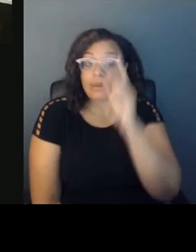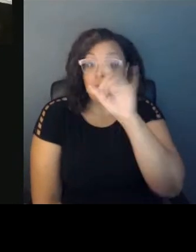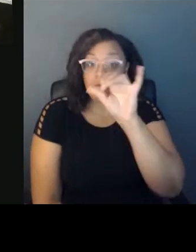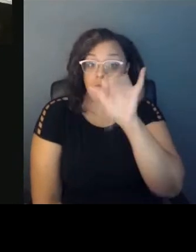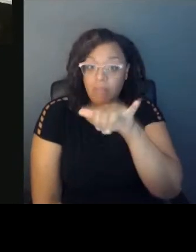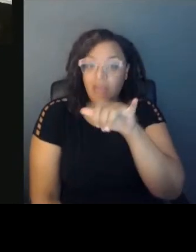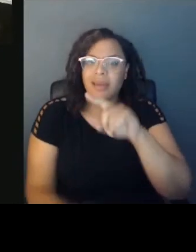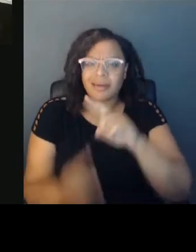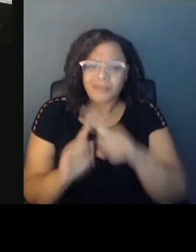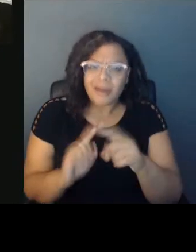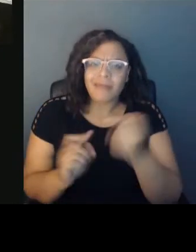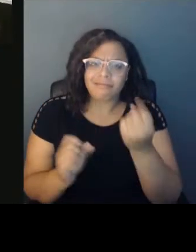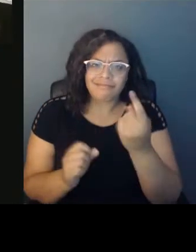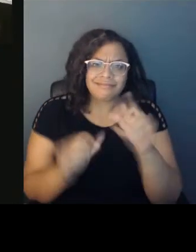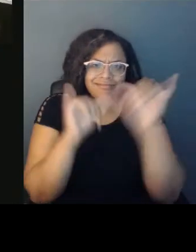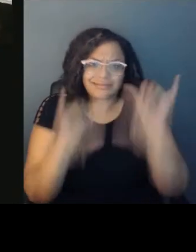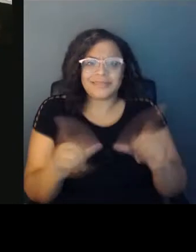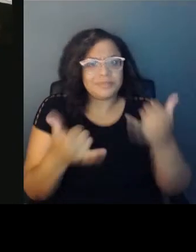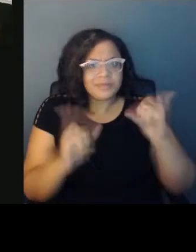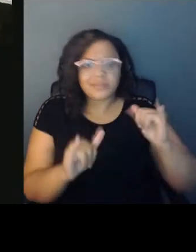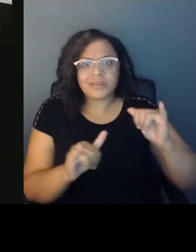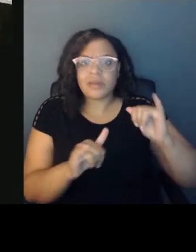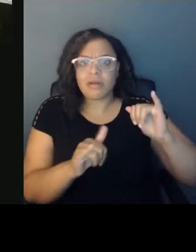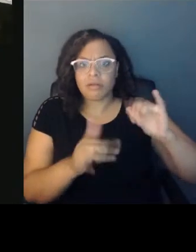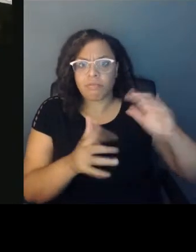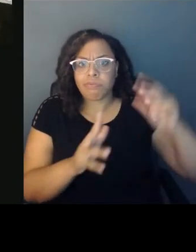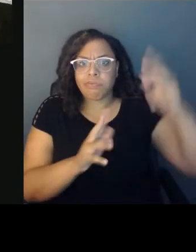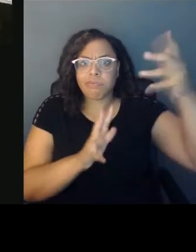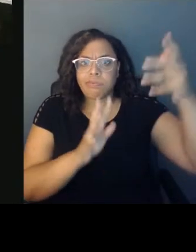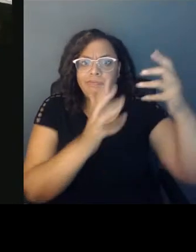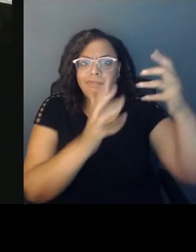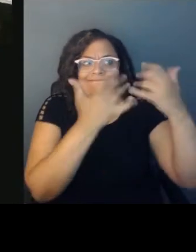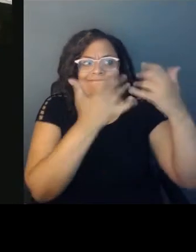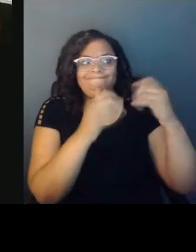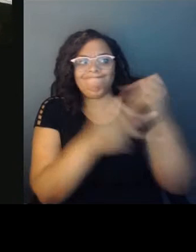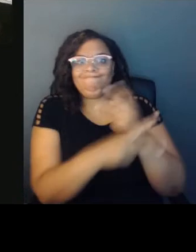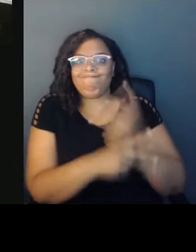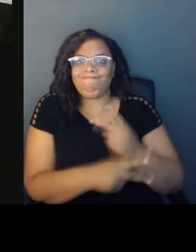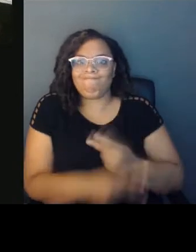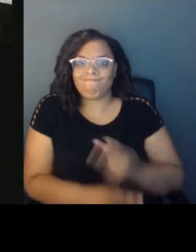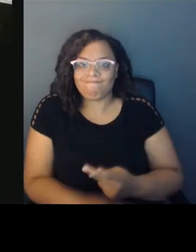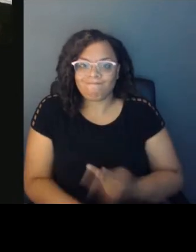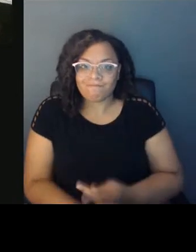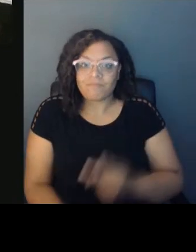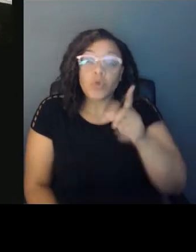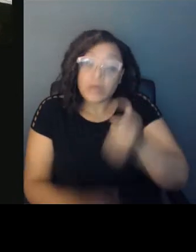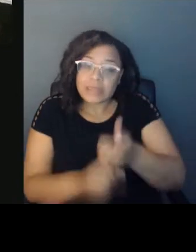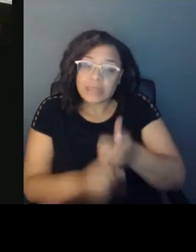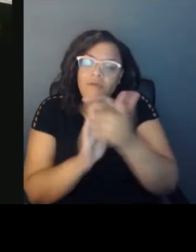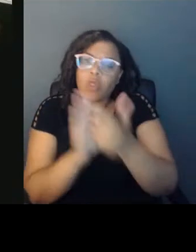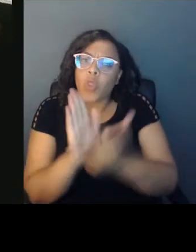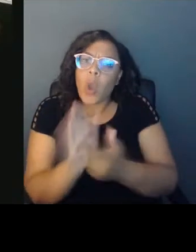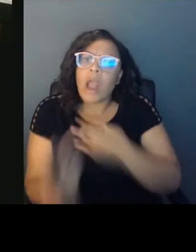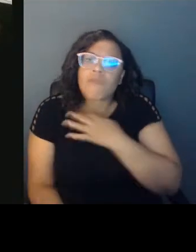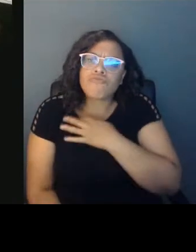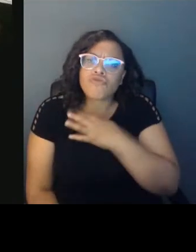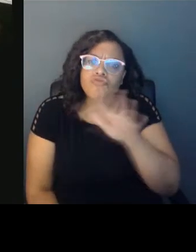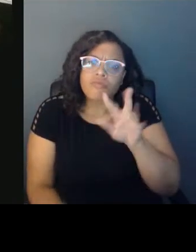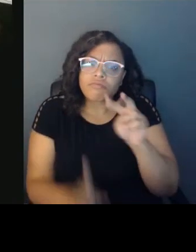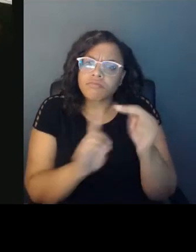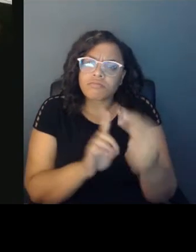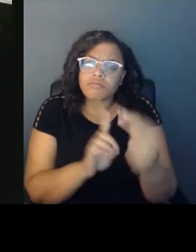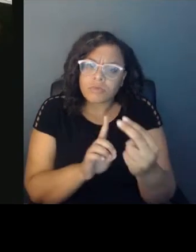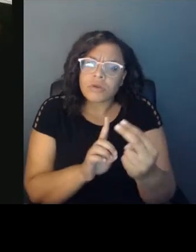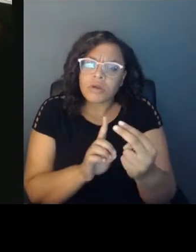how have you thought about that, Vincent, and the work in your own work in that? And how do you think about that work, and how have you